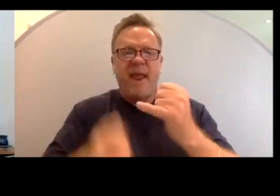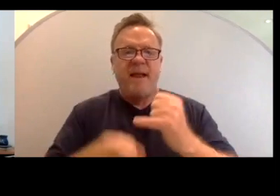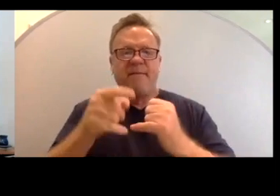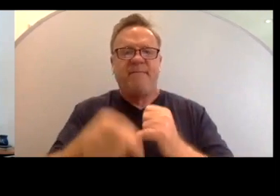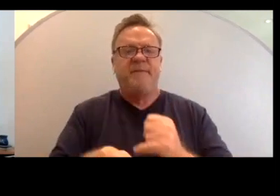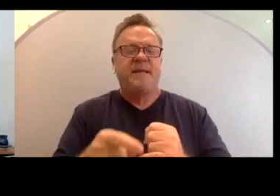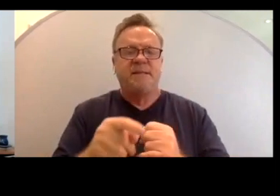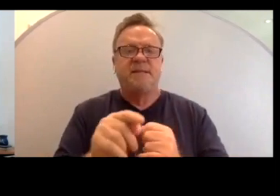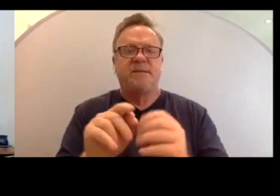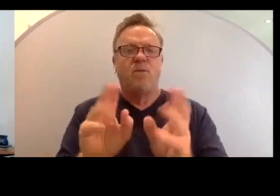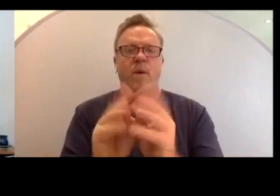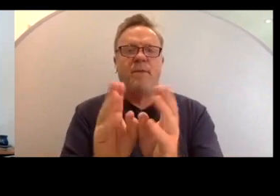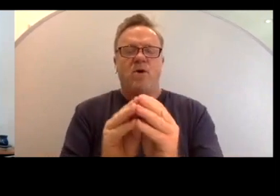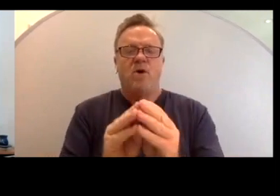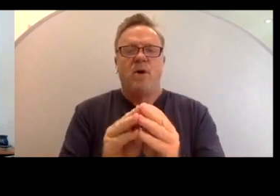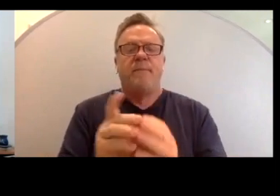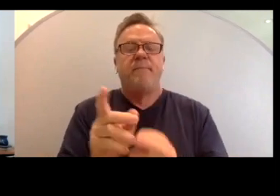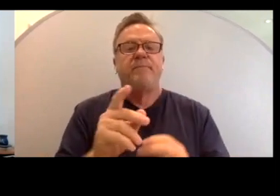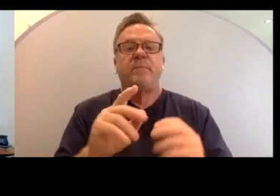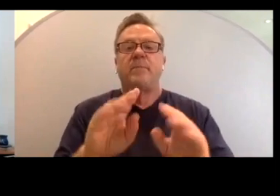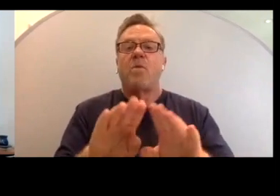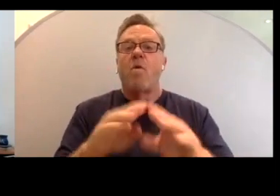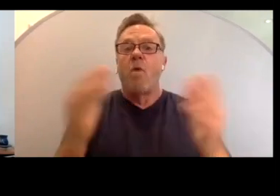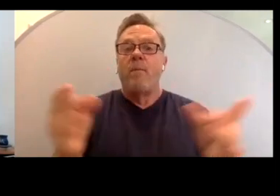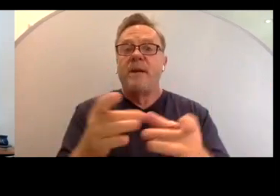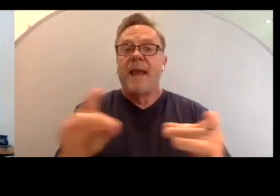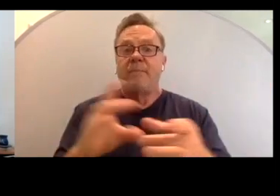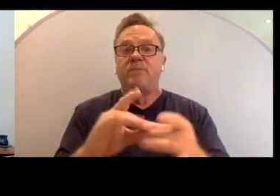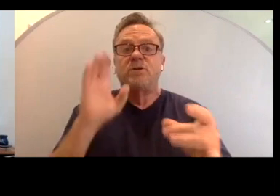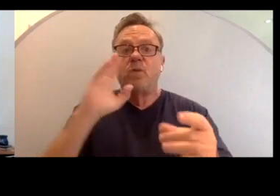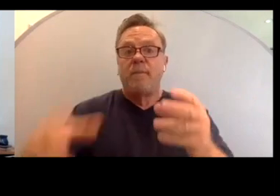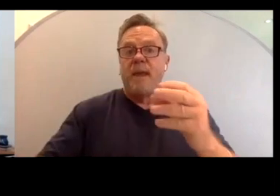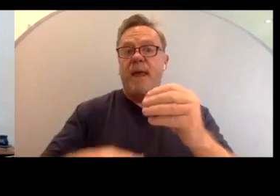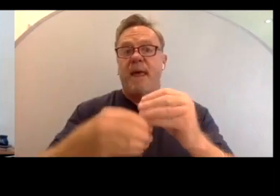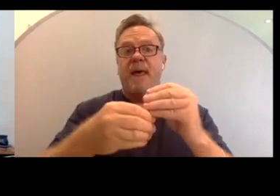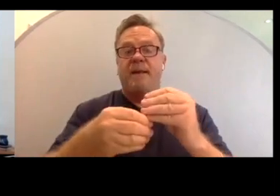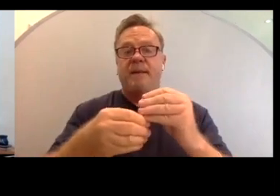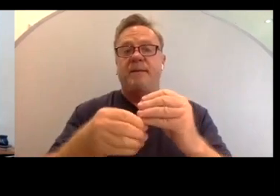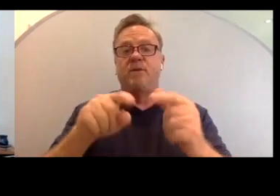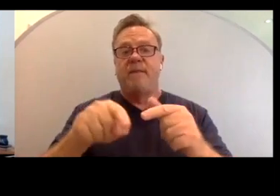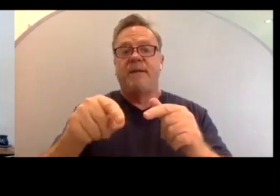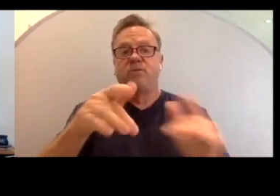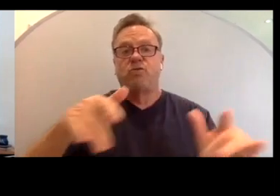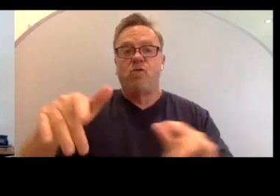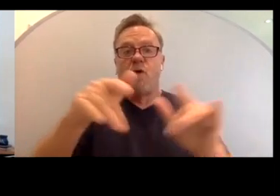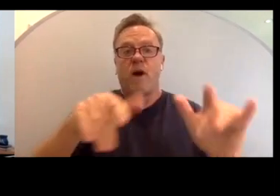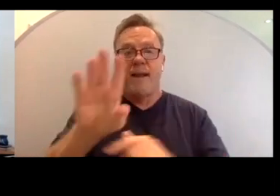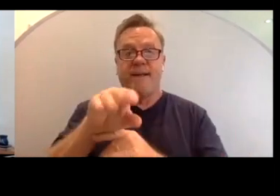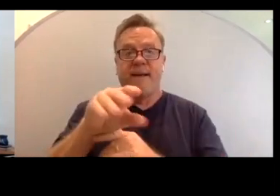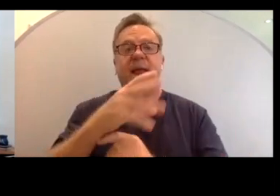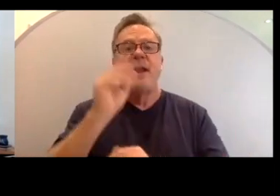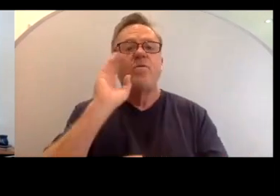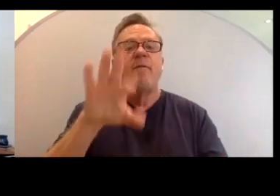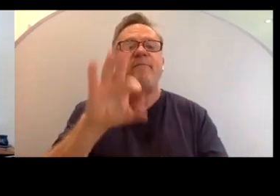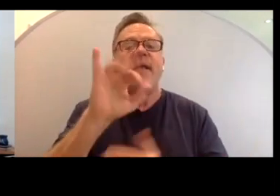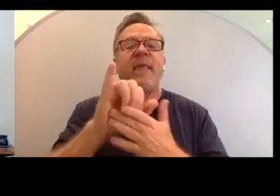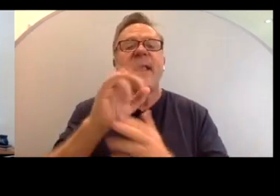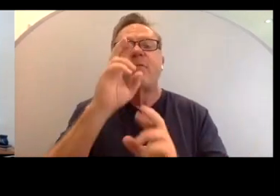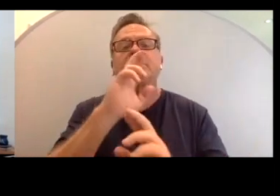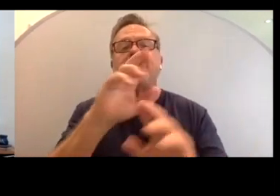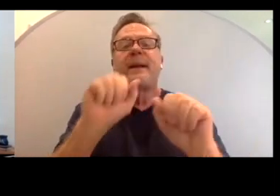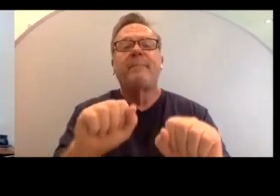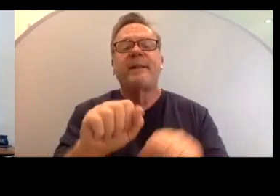and so the open captions will be added to the recording, and you'll find that at respectability